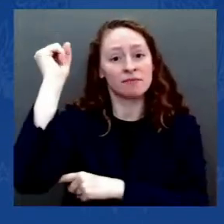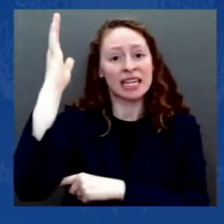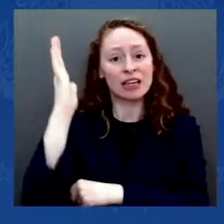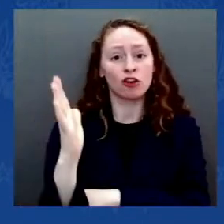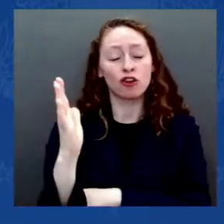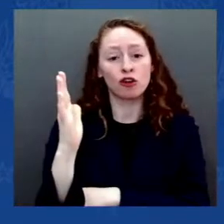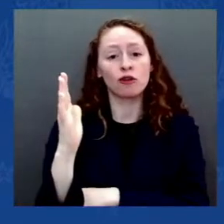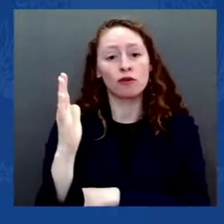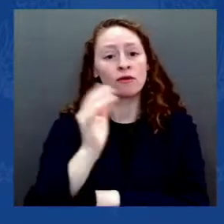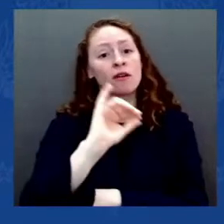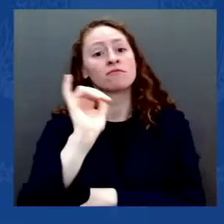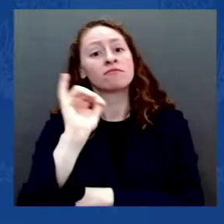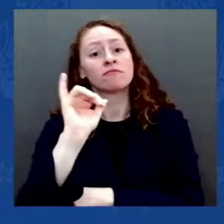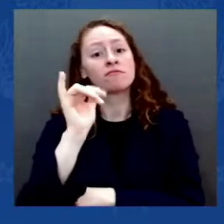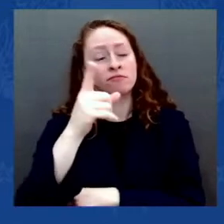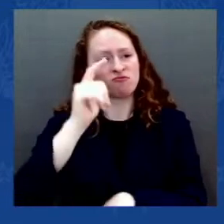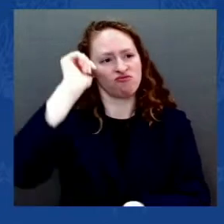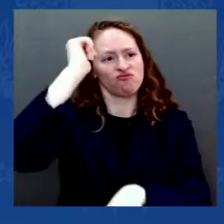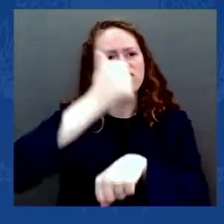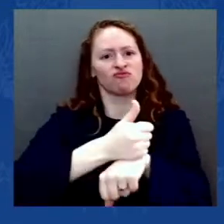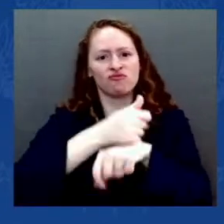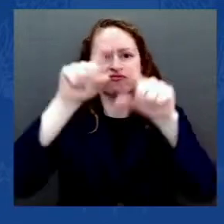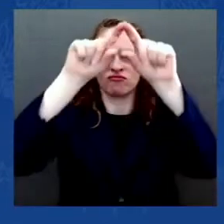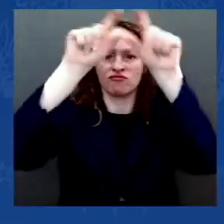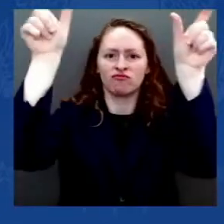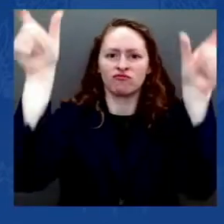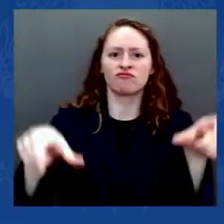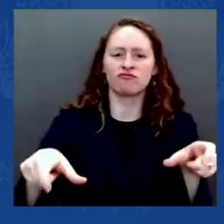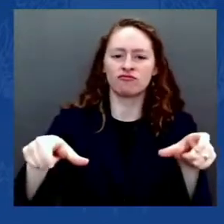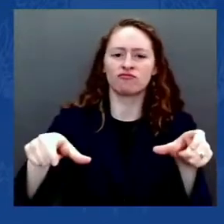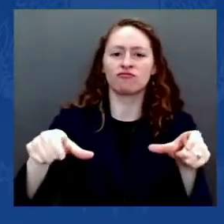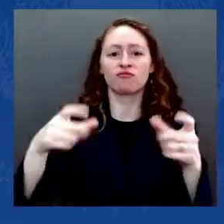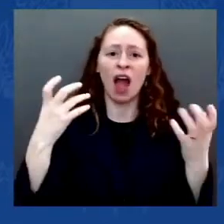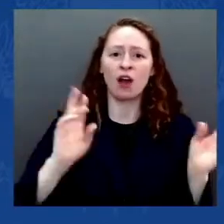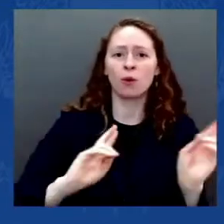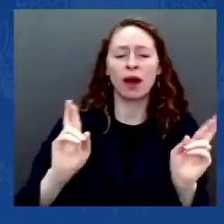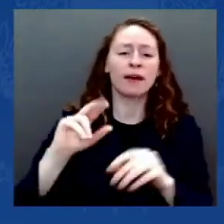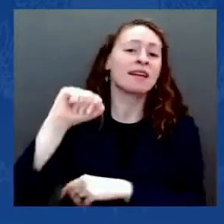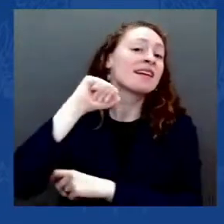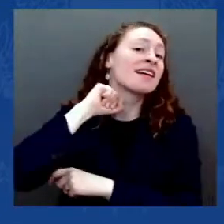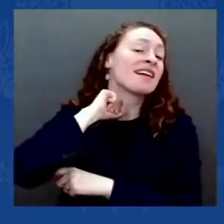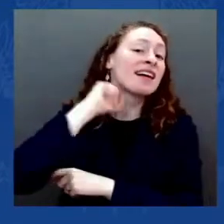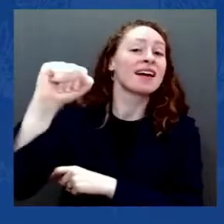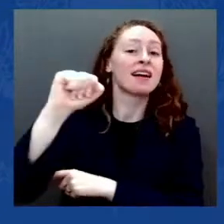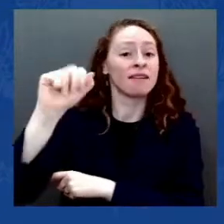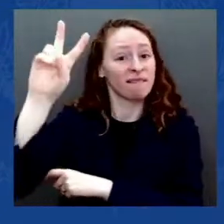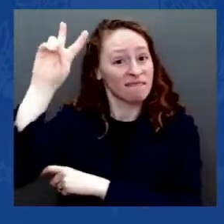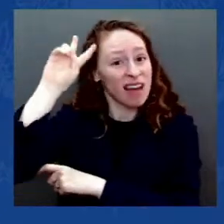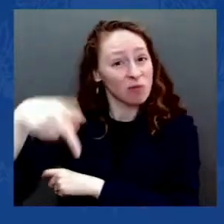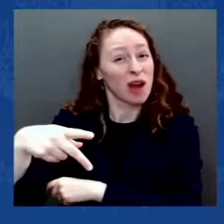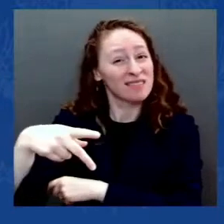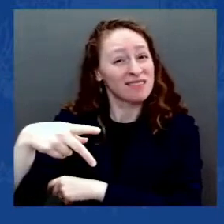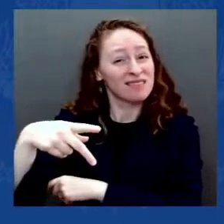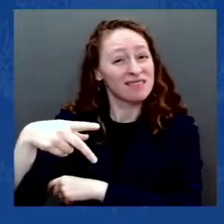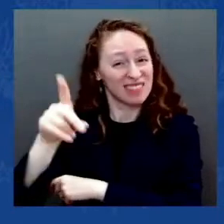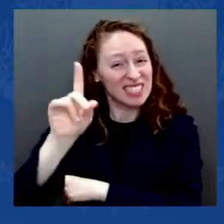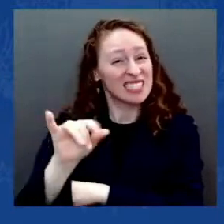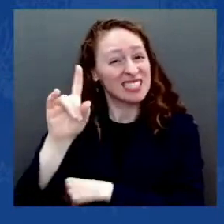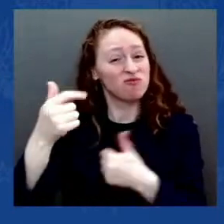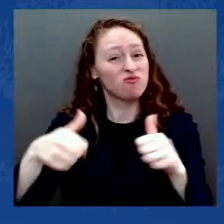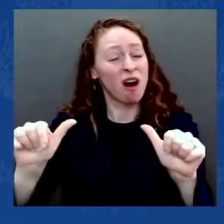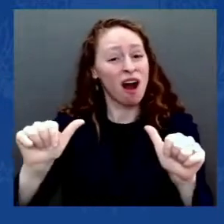What did we not see? We didn't see a former President who had just rallied the mob to attack,